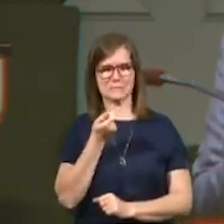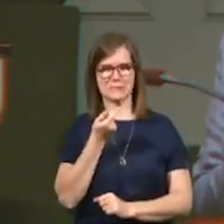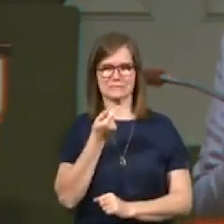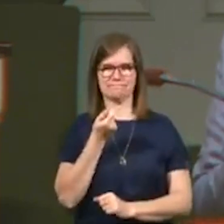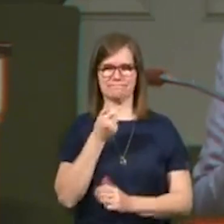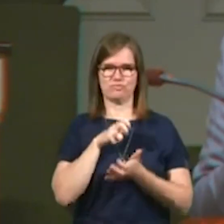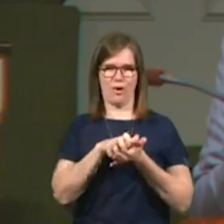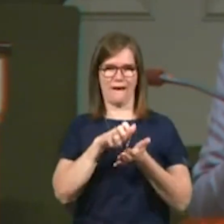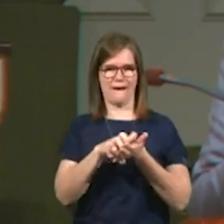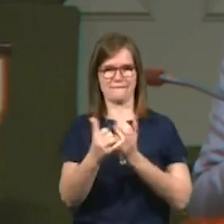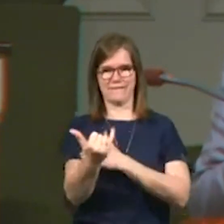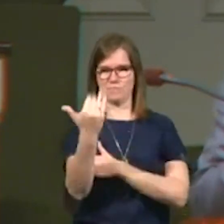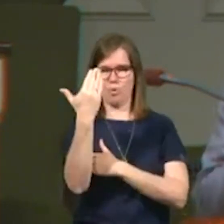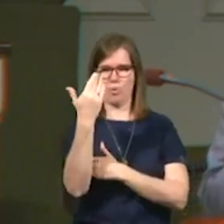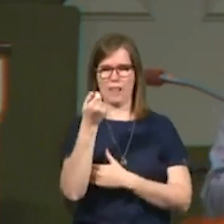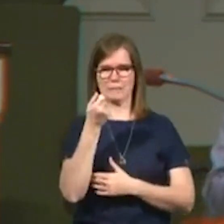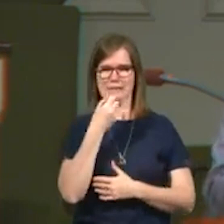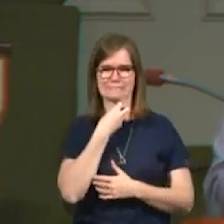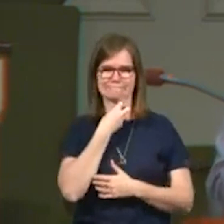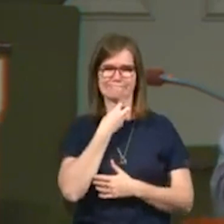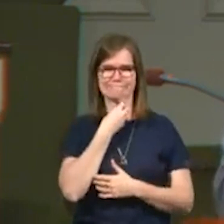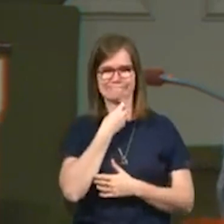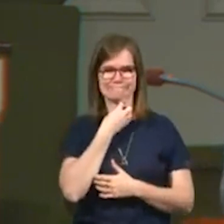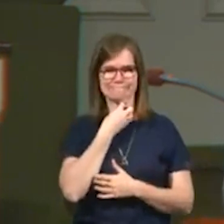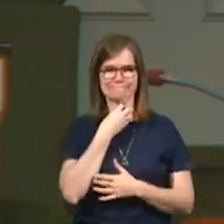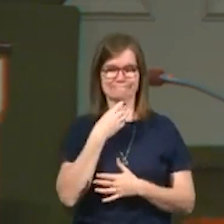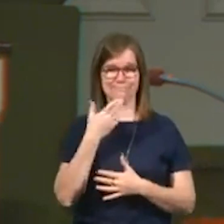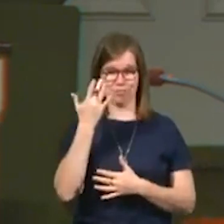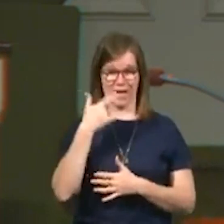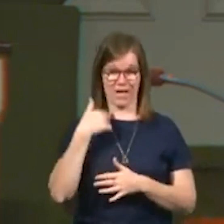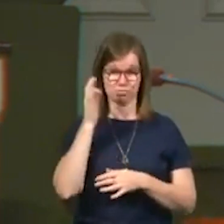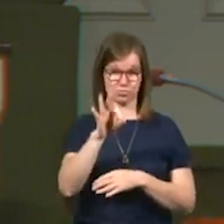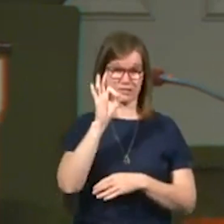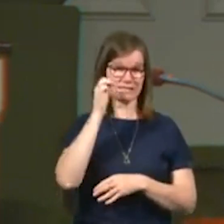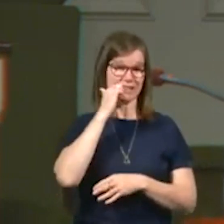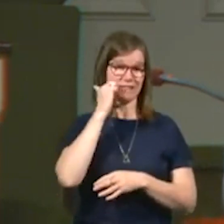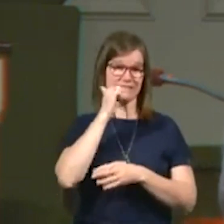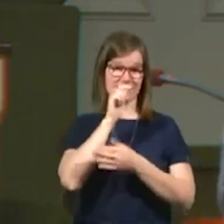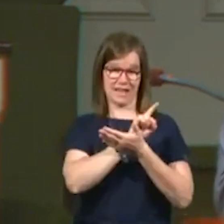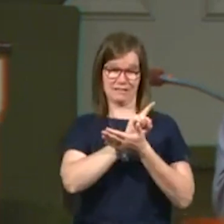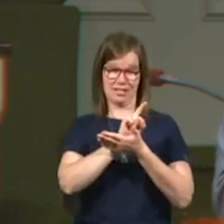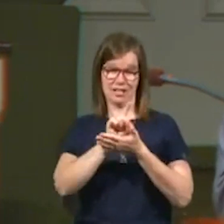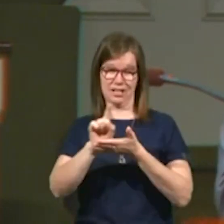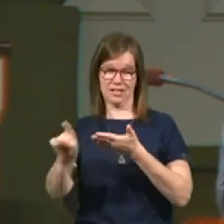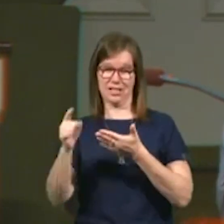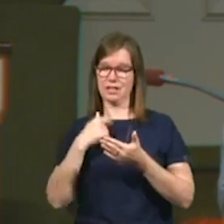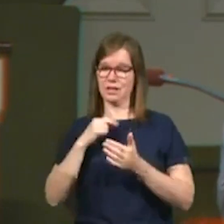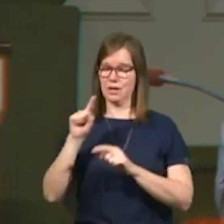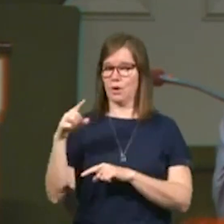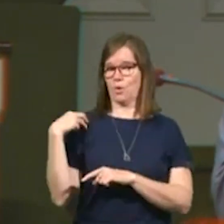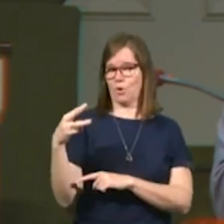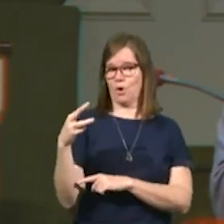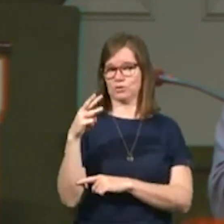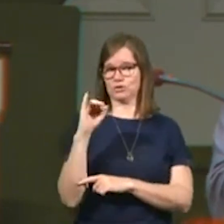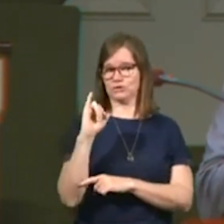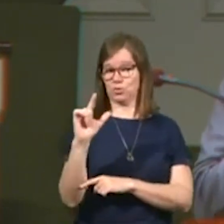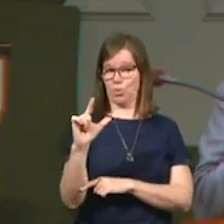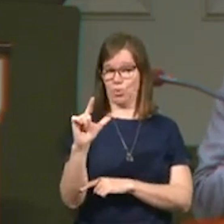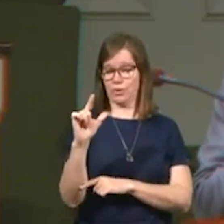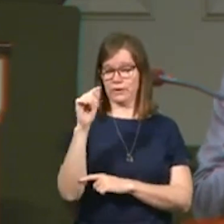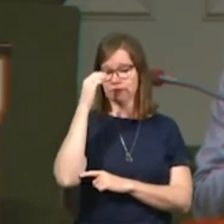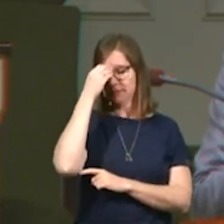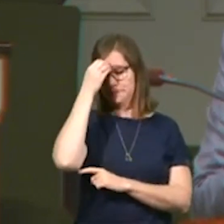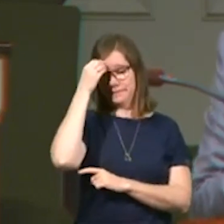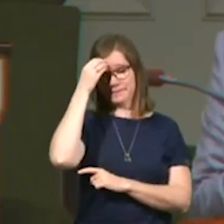rough this morning, a little raspy. I've been preaching every day of the week. I was in Washington, Illinois. Then